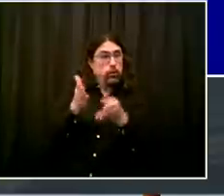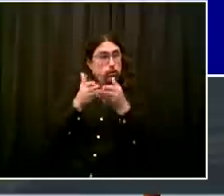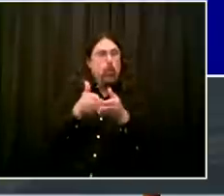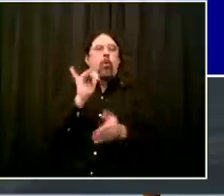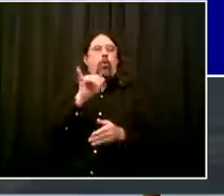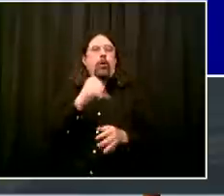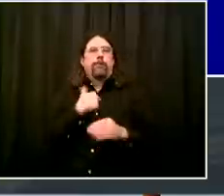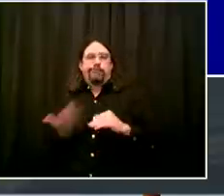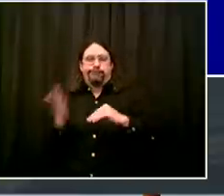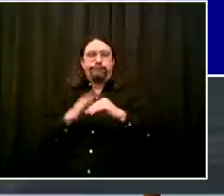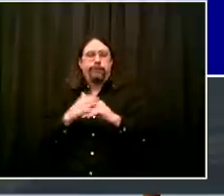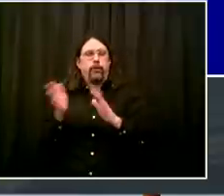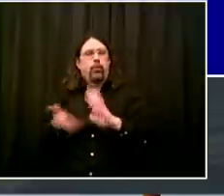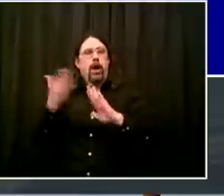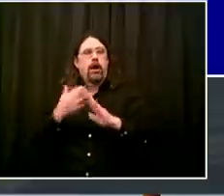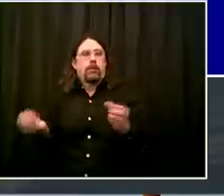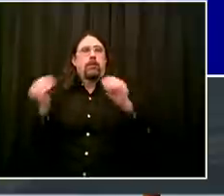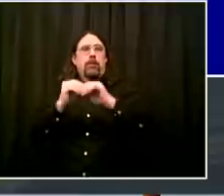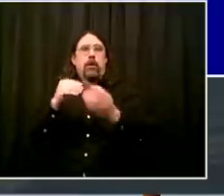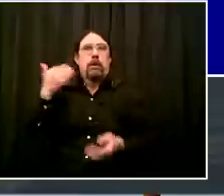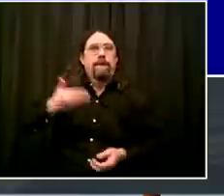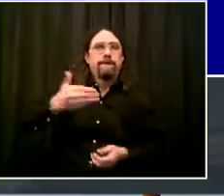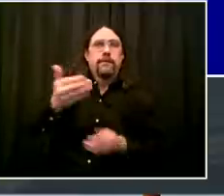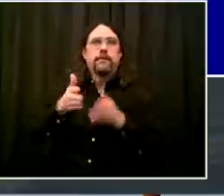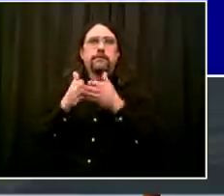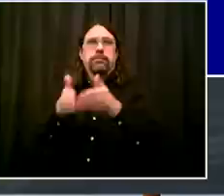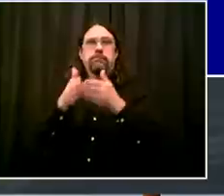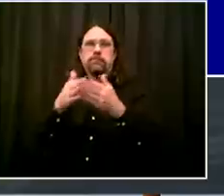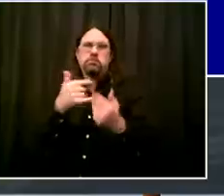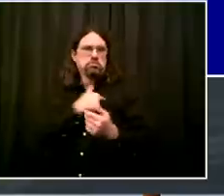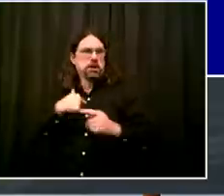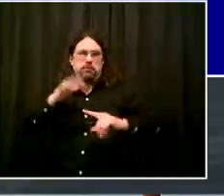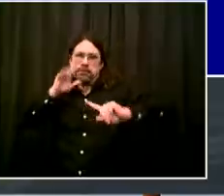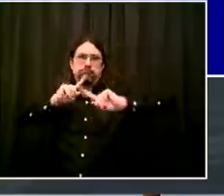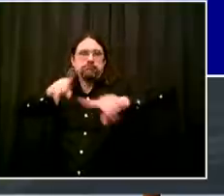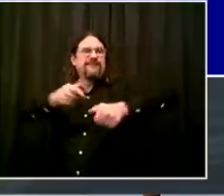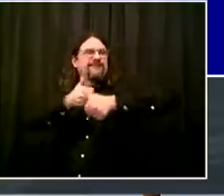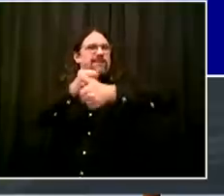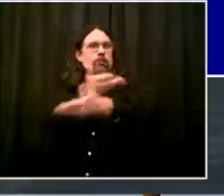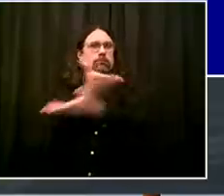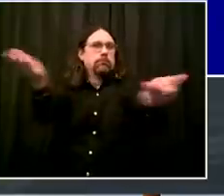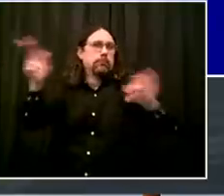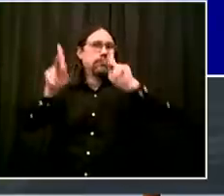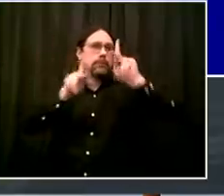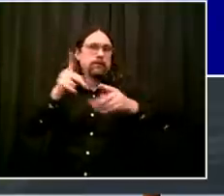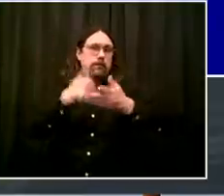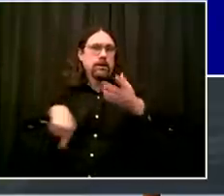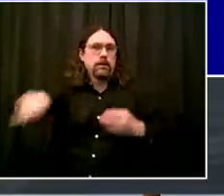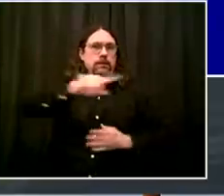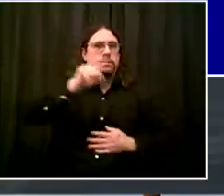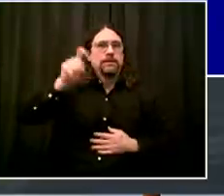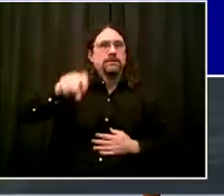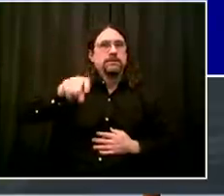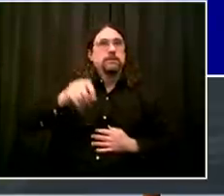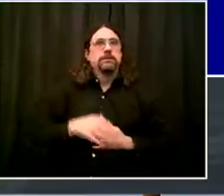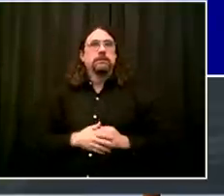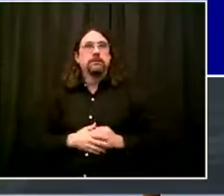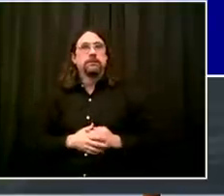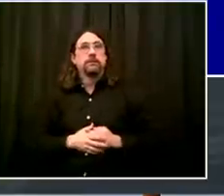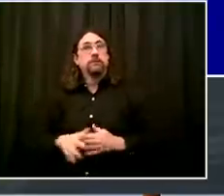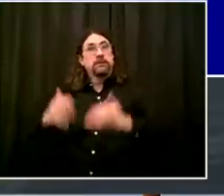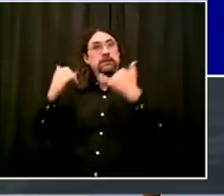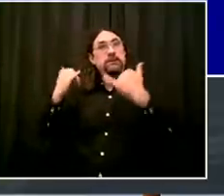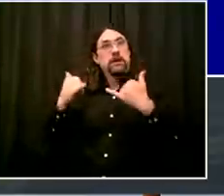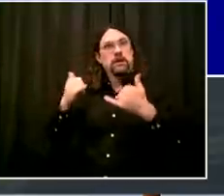have what they need. So starting today, we're increasing the frequency of ferry trips during rush hour for